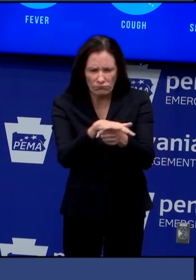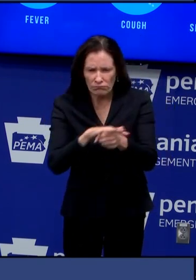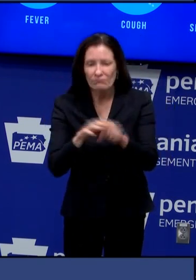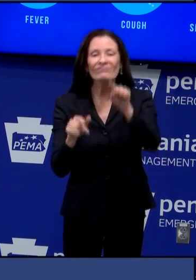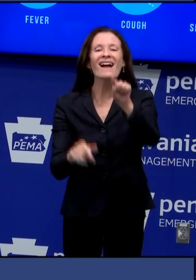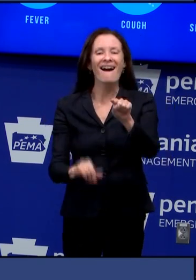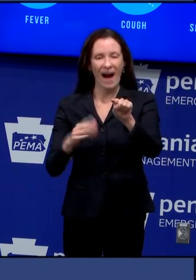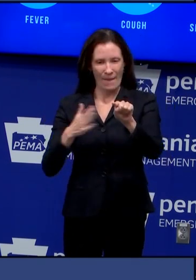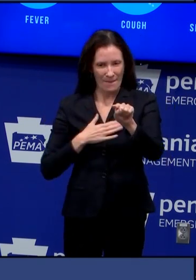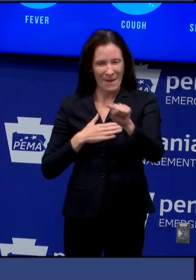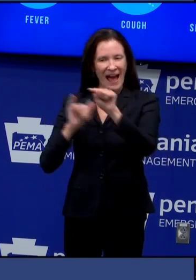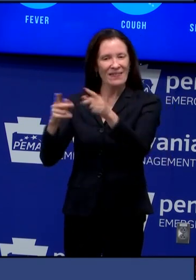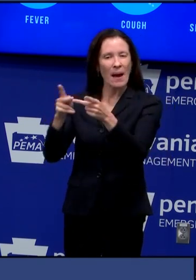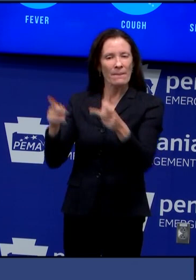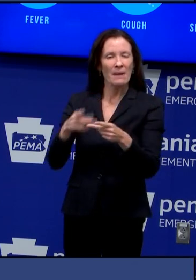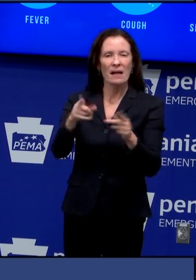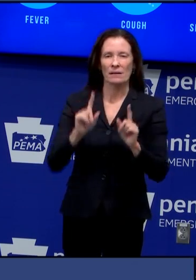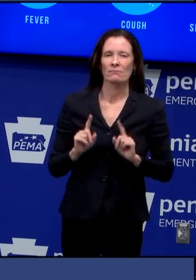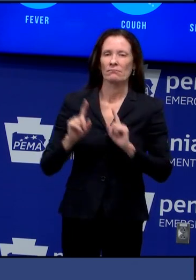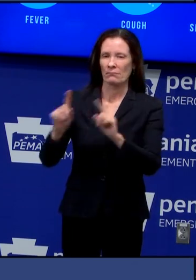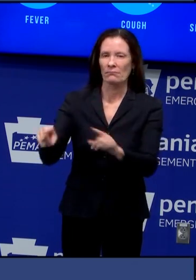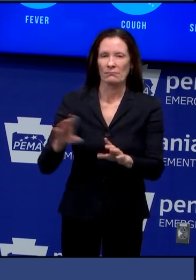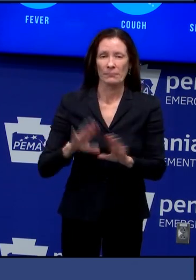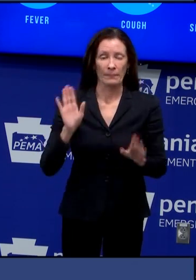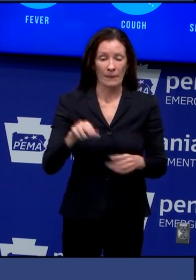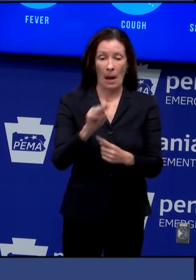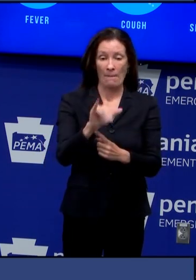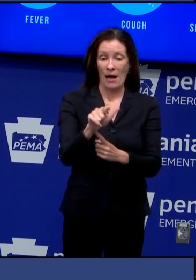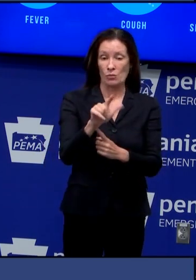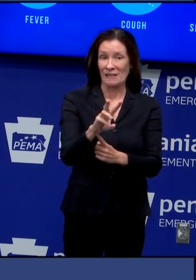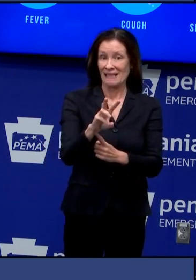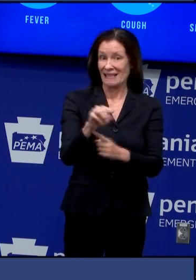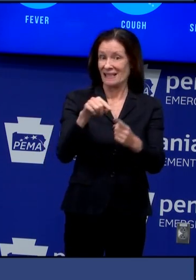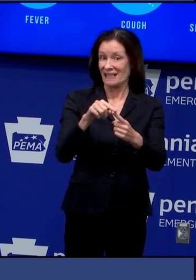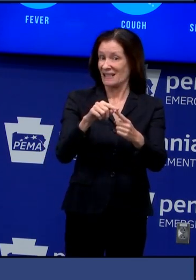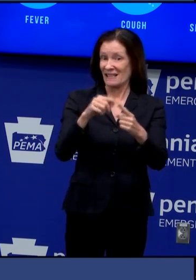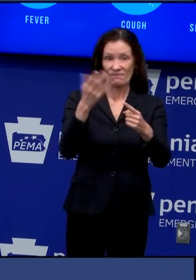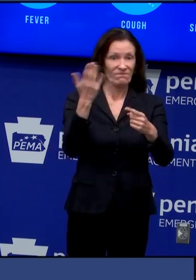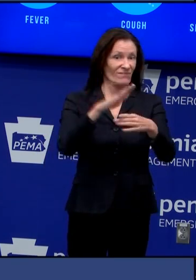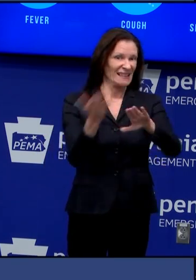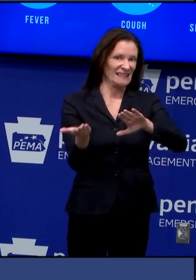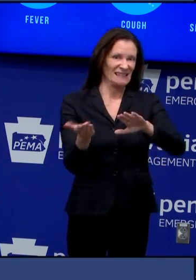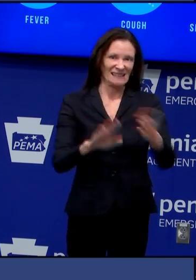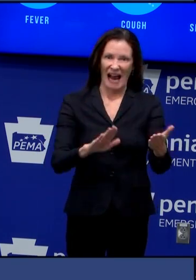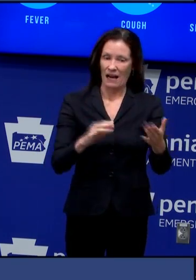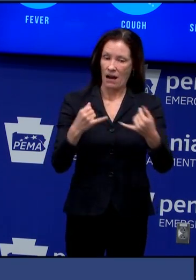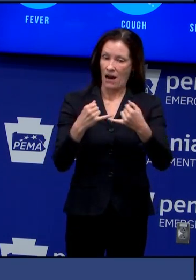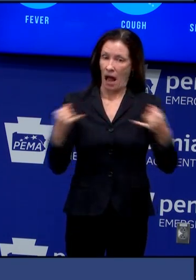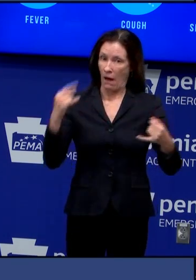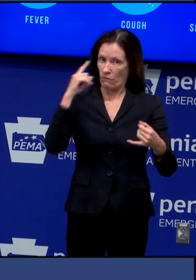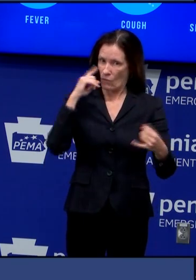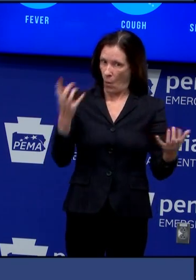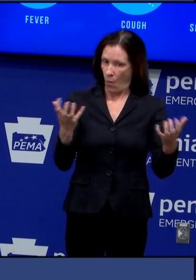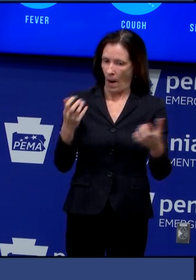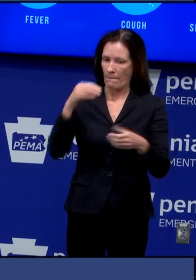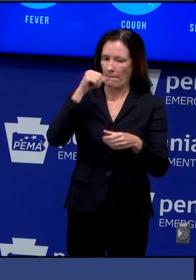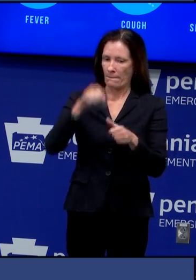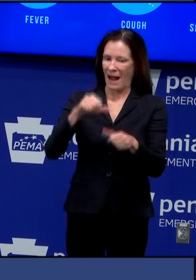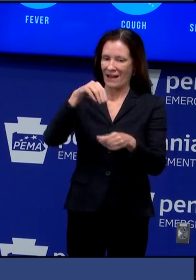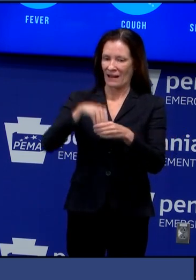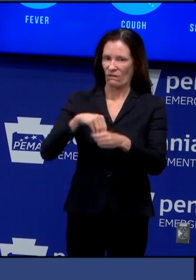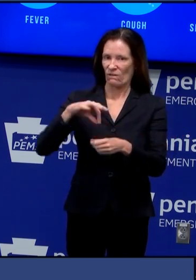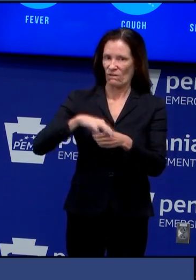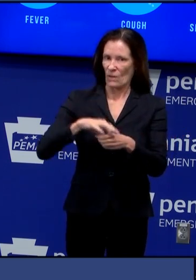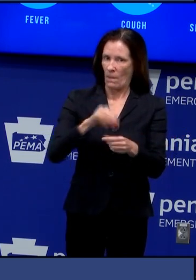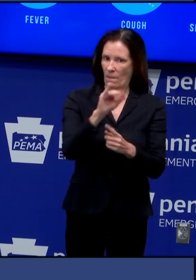mail-in ballot but as governor wolf said i can't say more strongly apply today do like governor wolf is doing apply